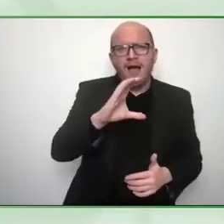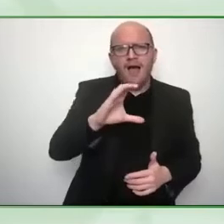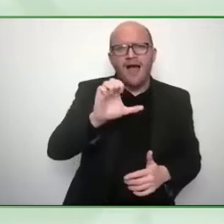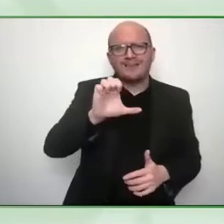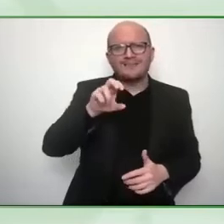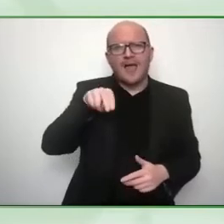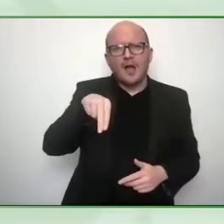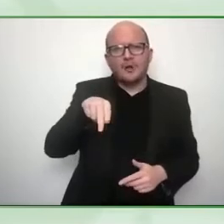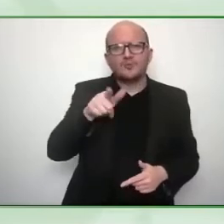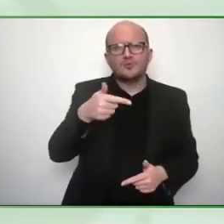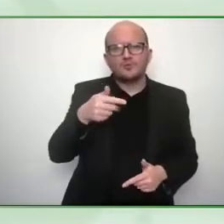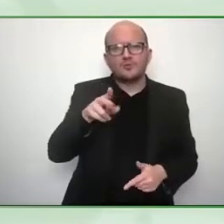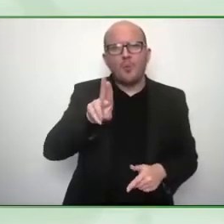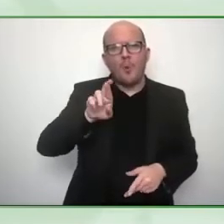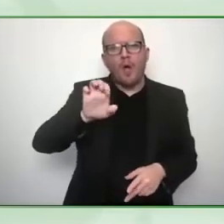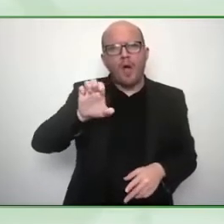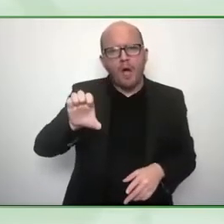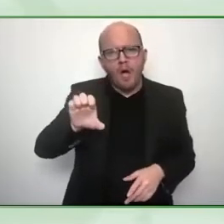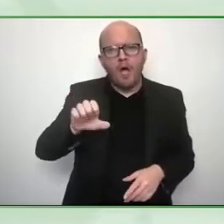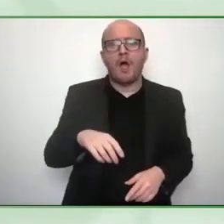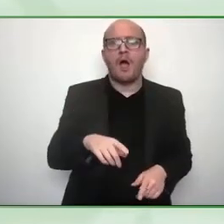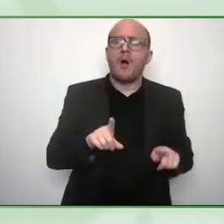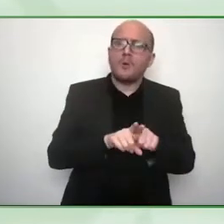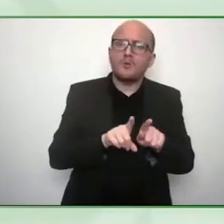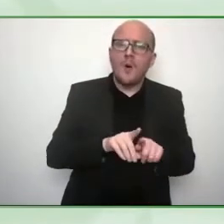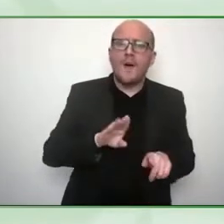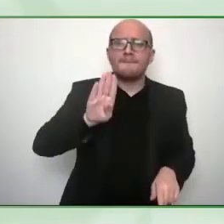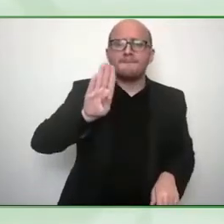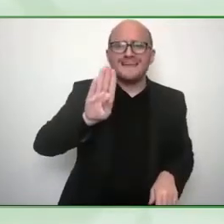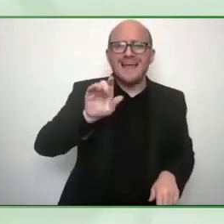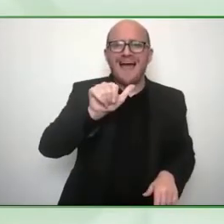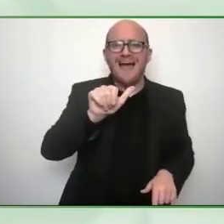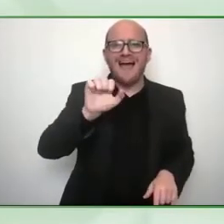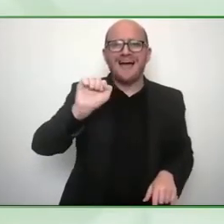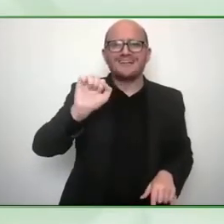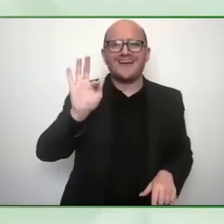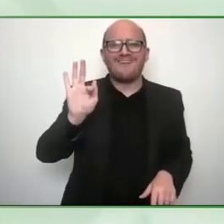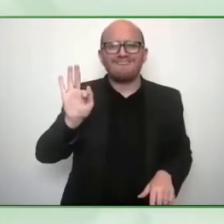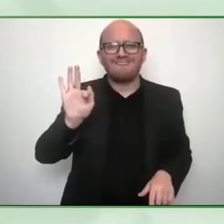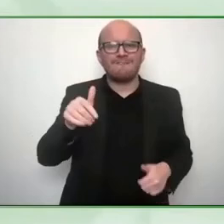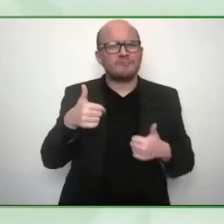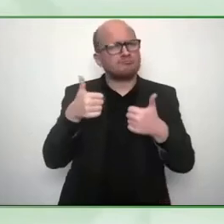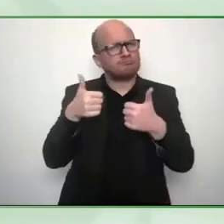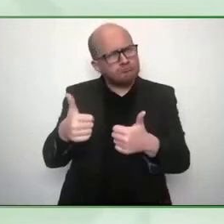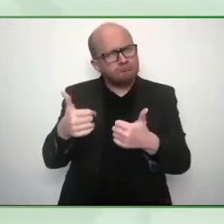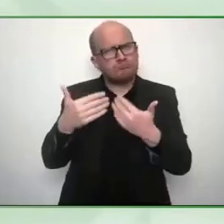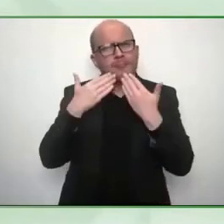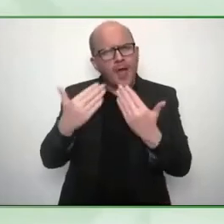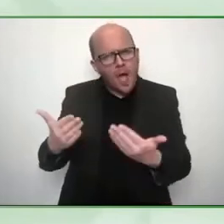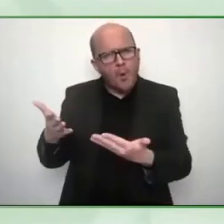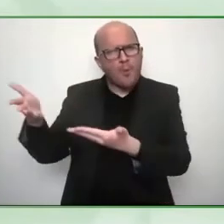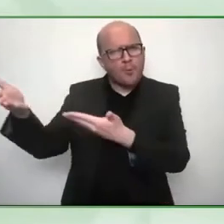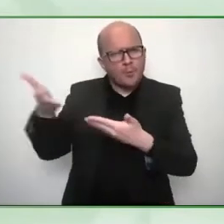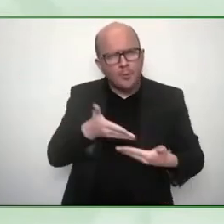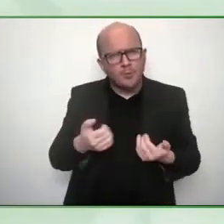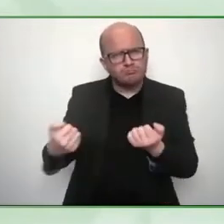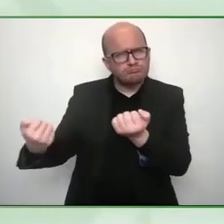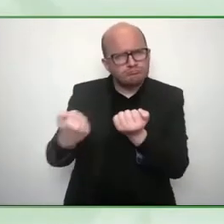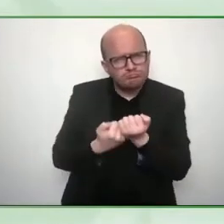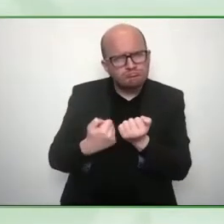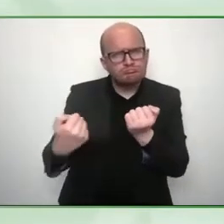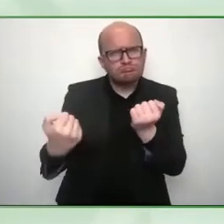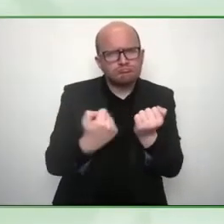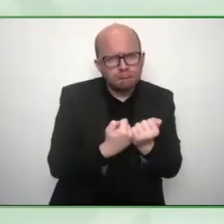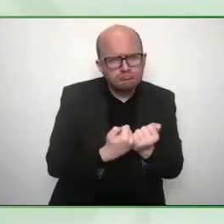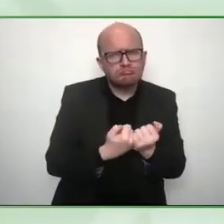that we'll announce hopefully soon but i i think we're just trying to connect with people that are like-minded in terms of their desire to